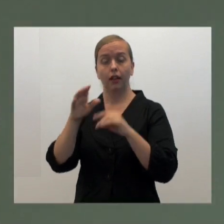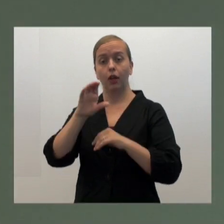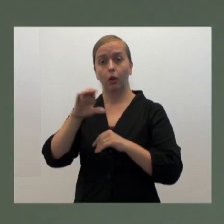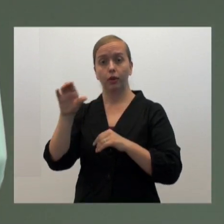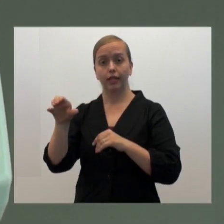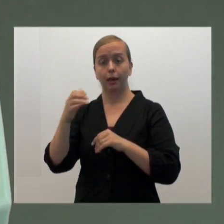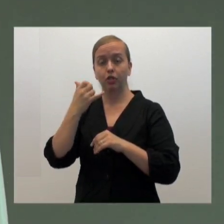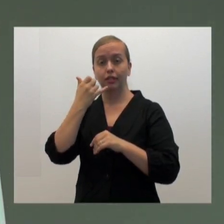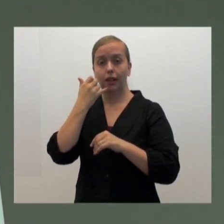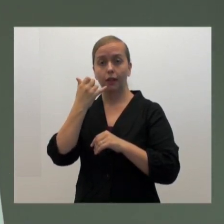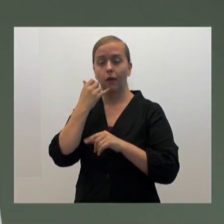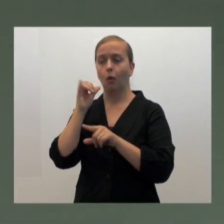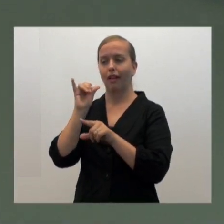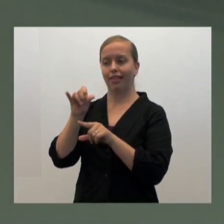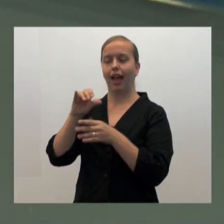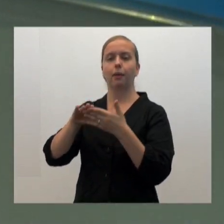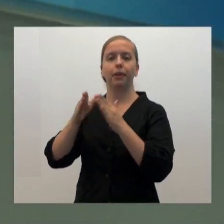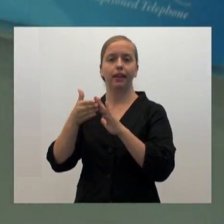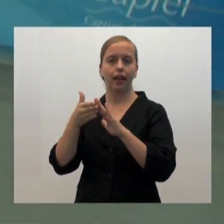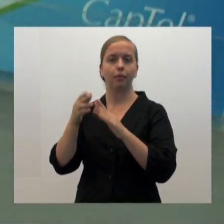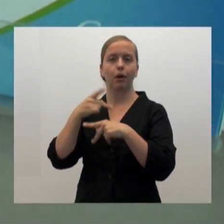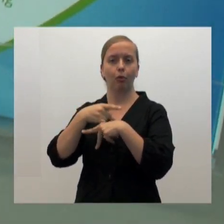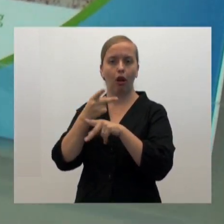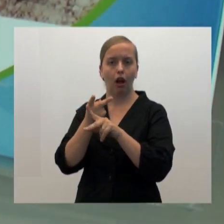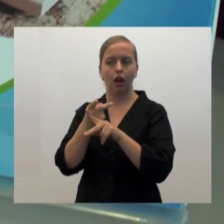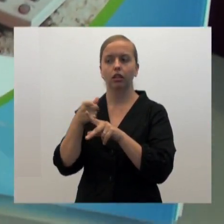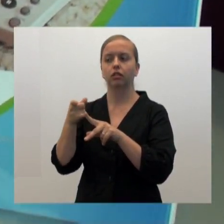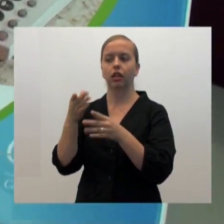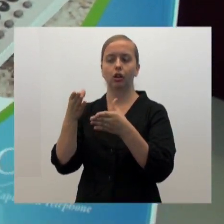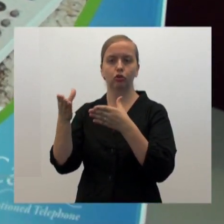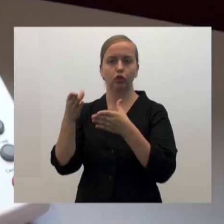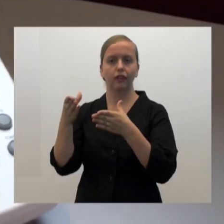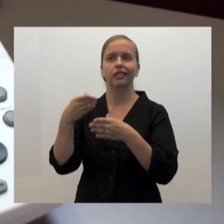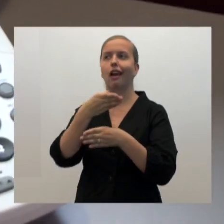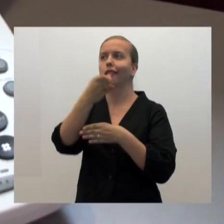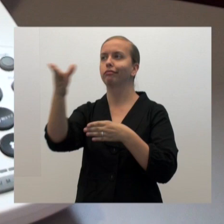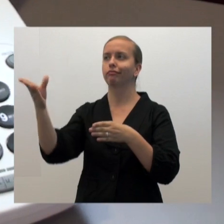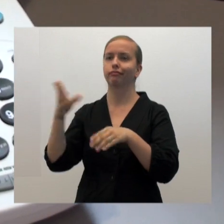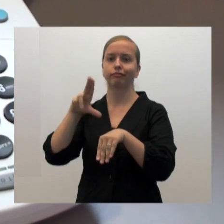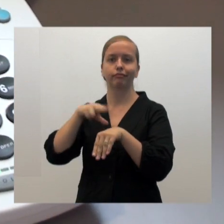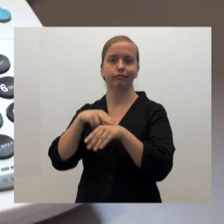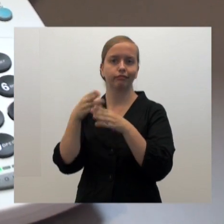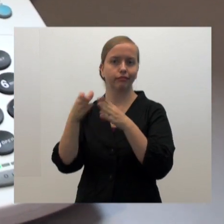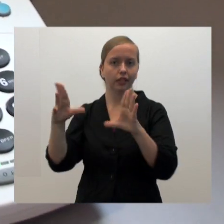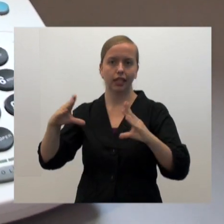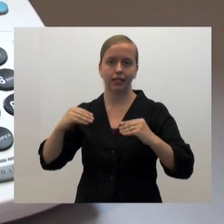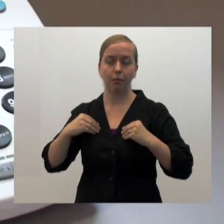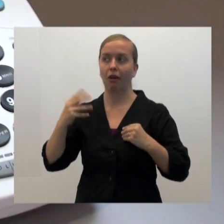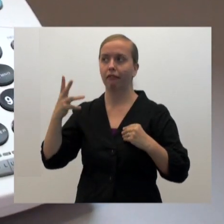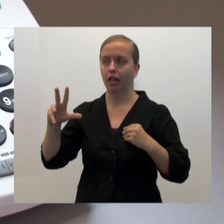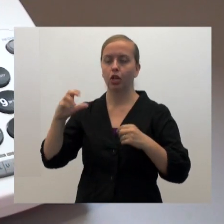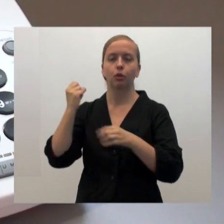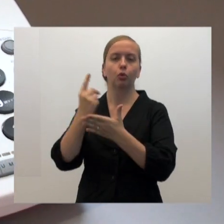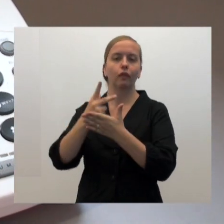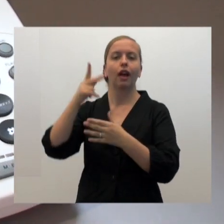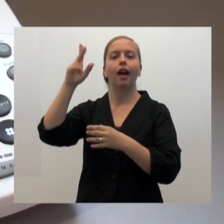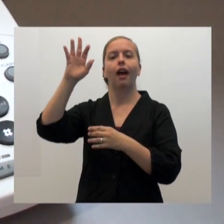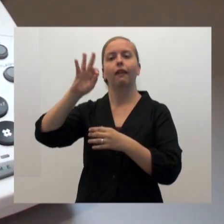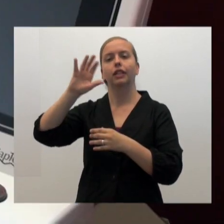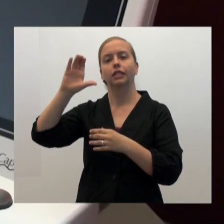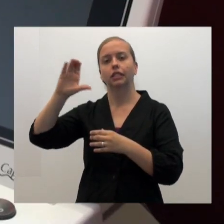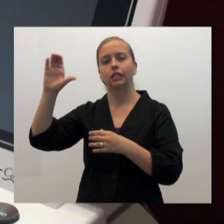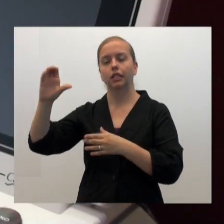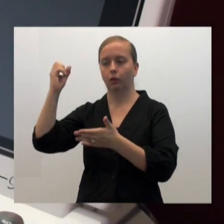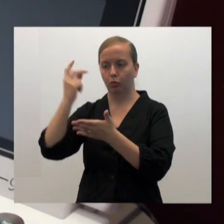a product and a service that was accepted on a national basis, which it has been, it's been approved by the